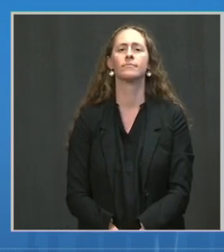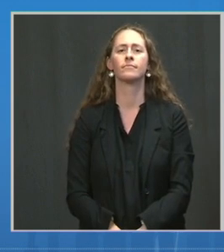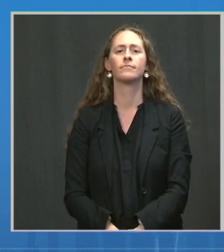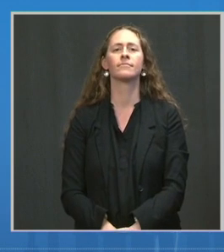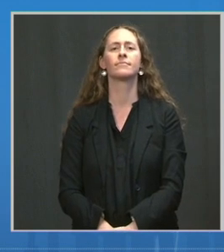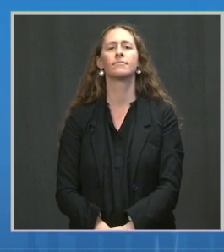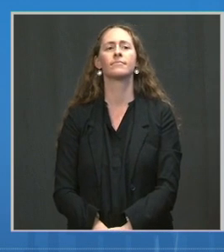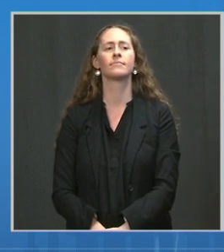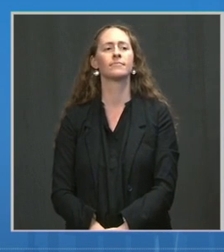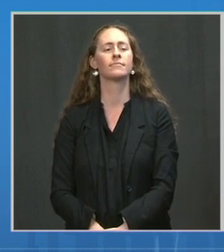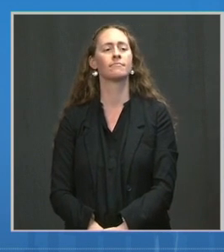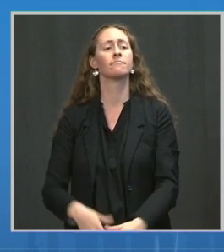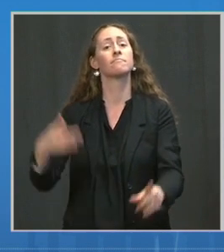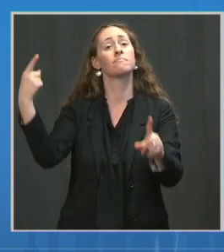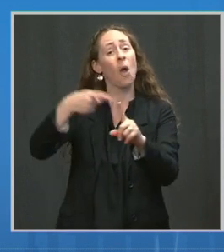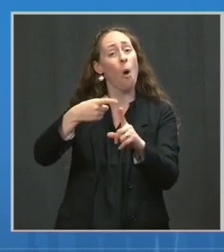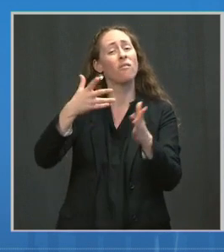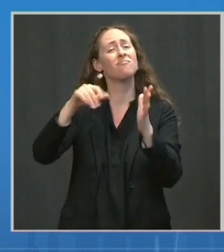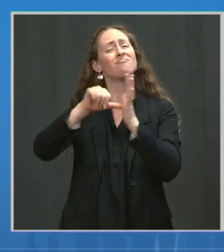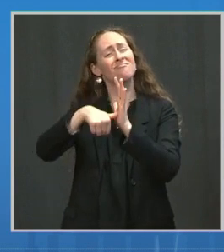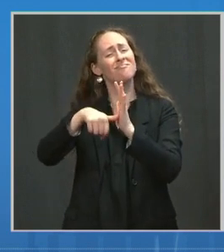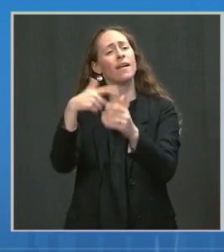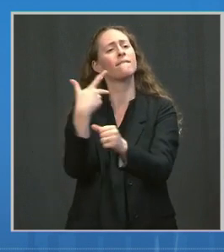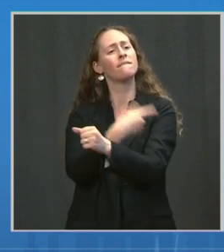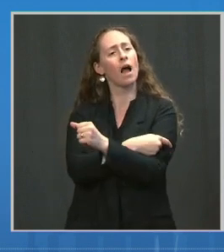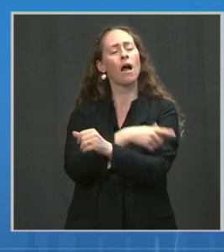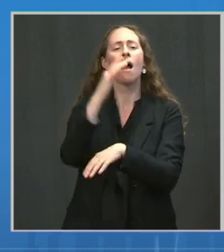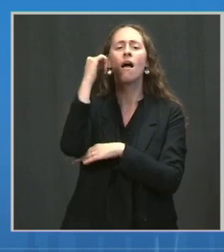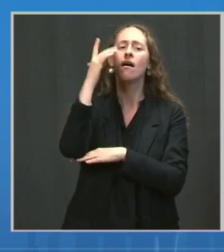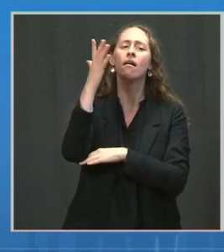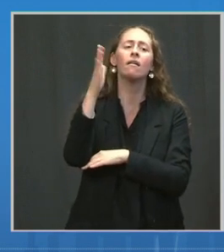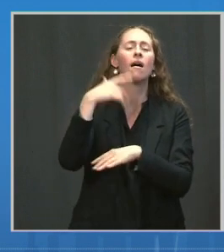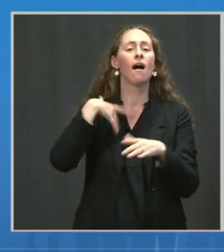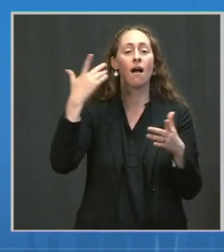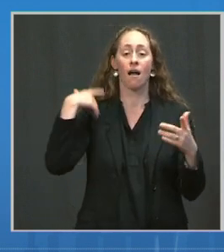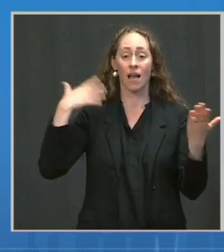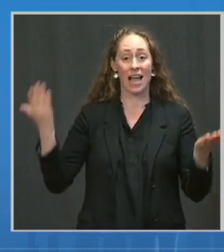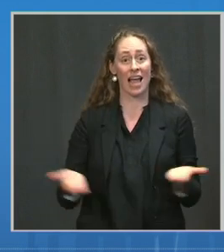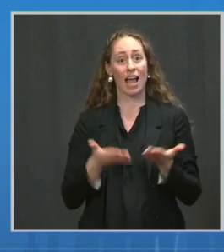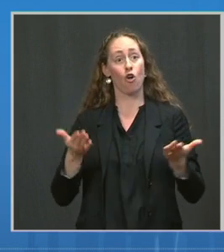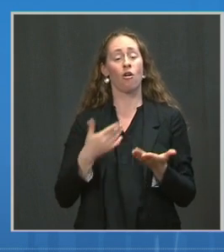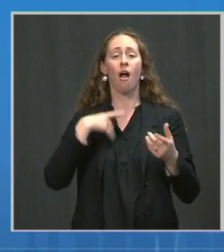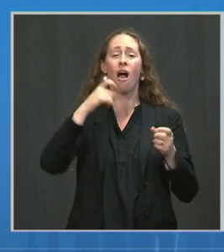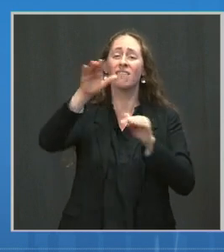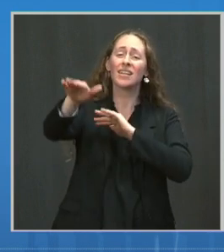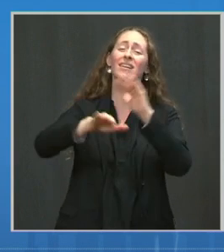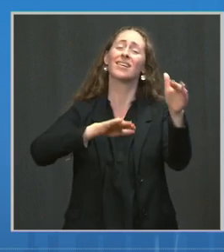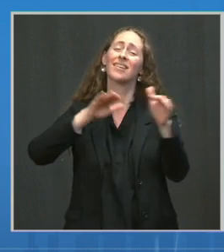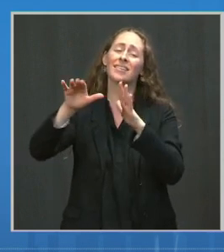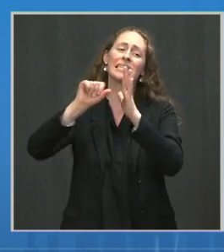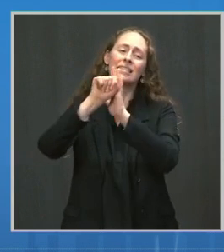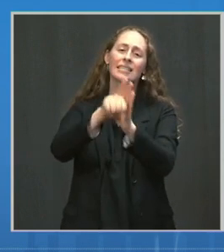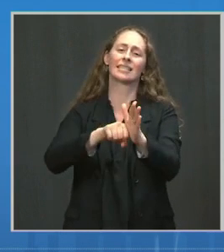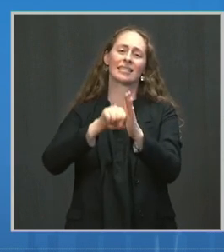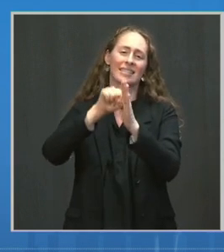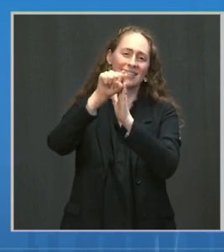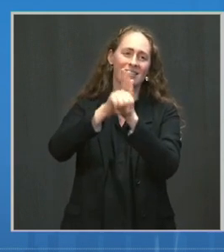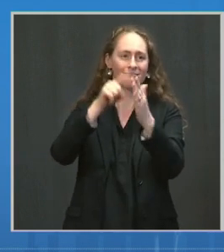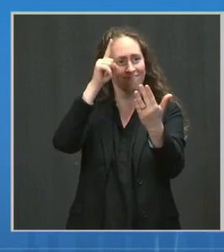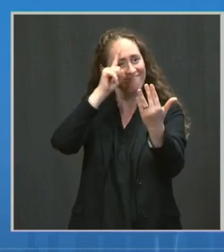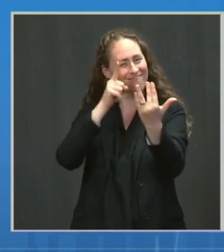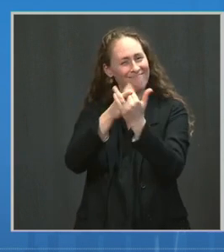get vaccinated. I say that every single time we all say it. The COVID vaccines give strong protection